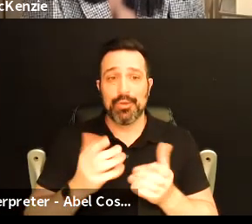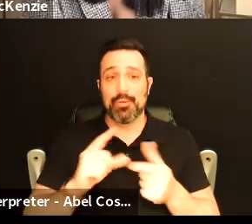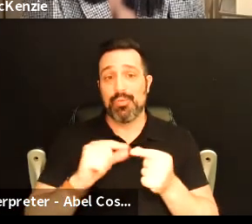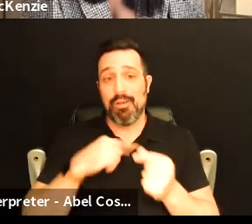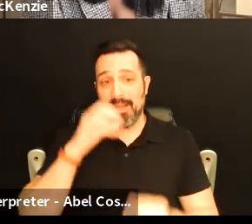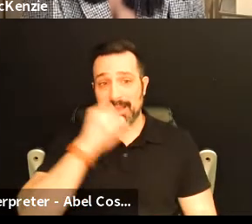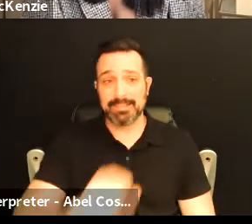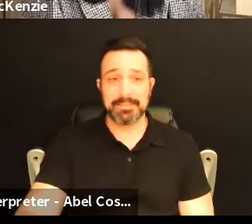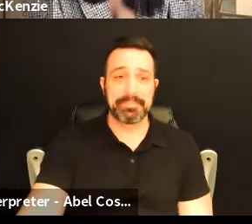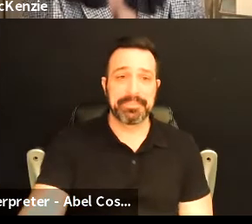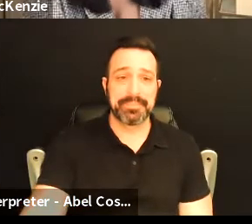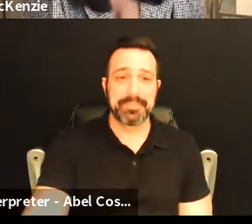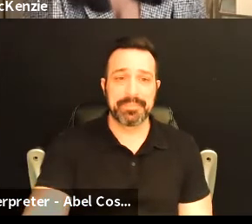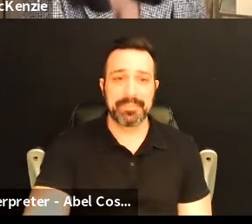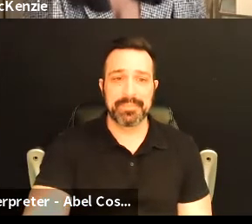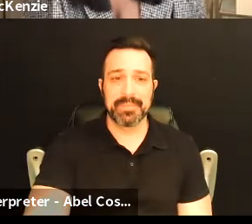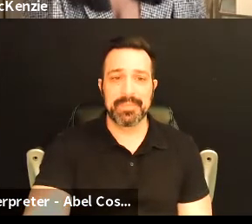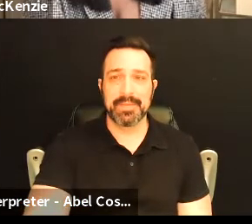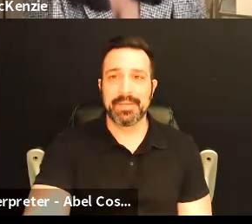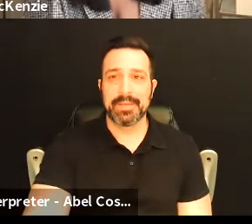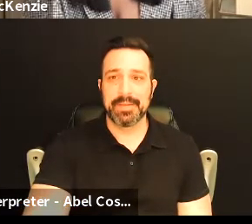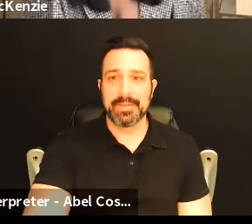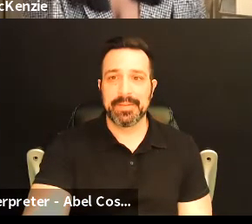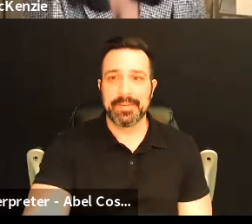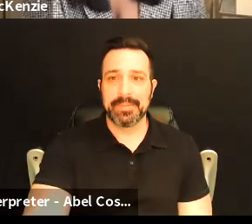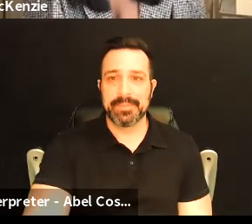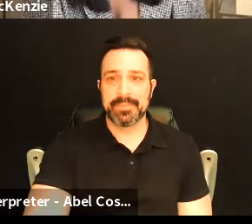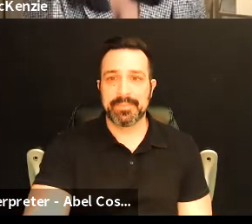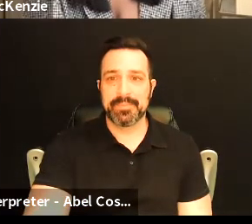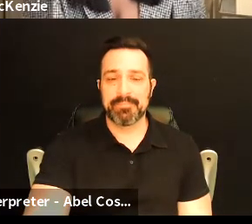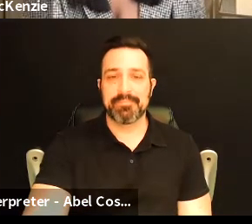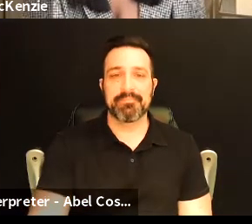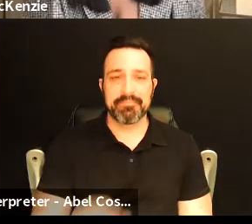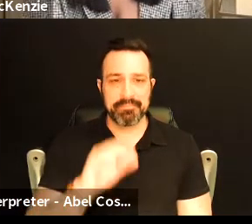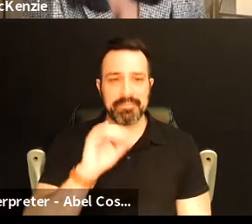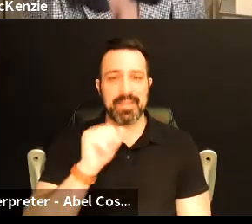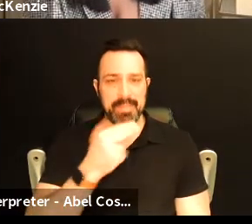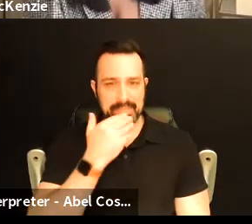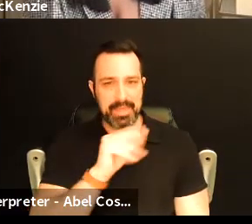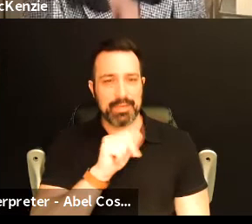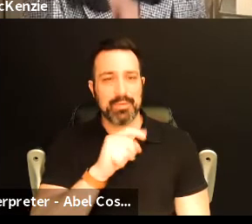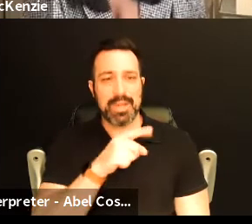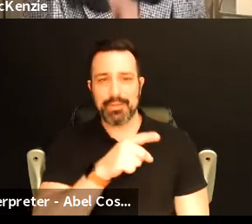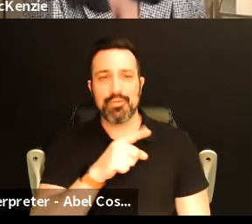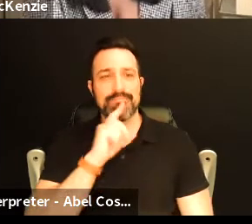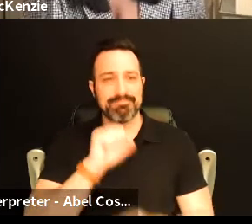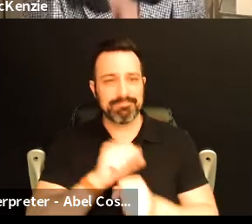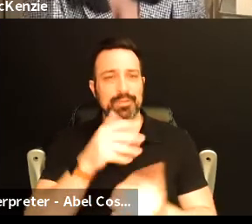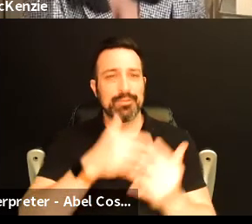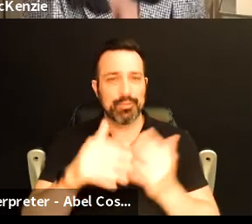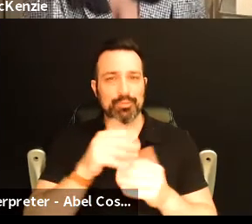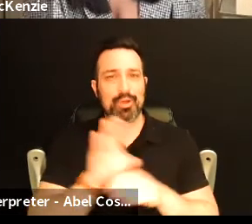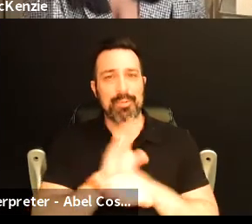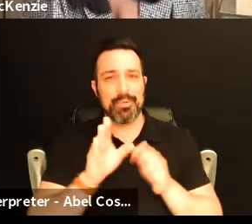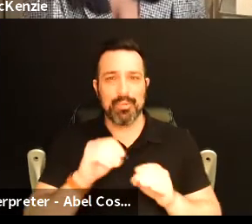guess. Thank you Nate you are awesome and you are a social entrepreneur in the truest